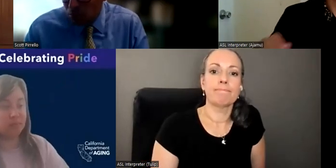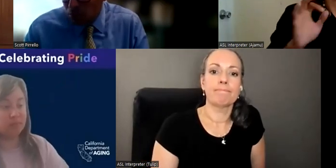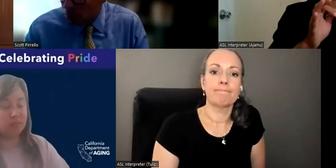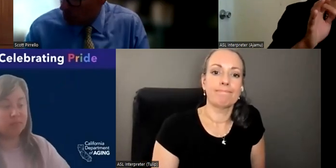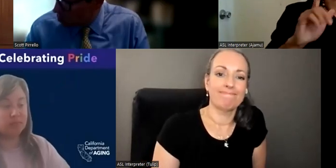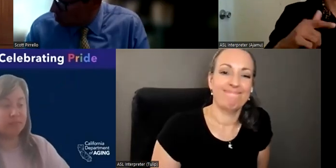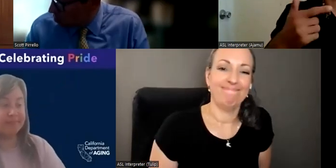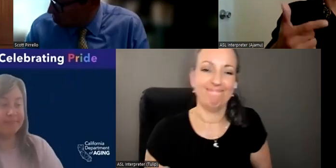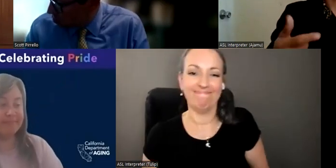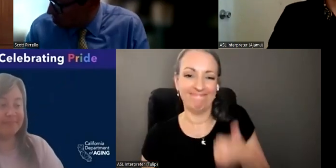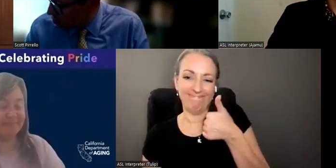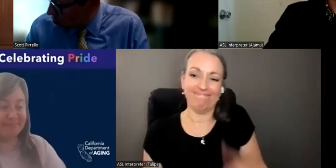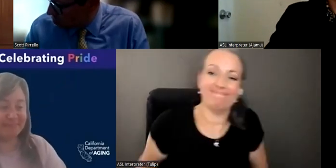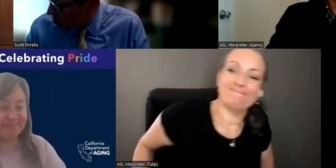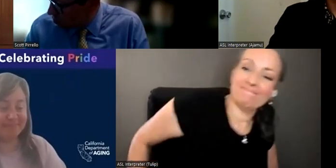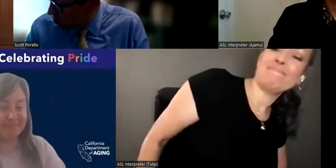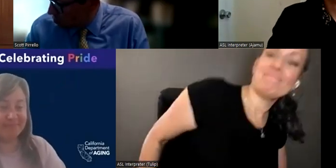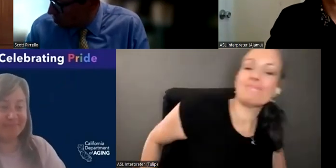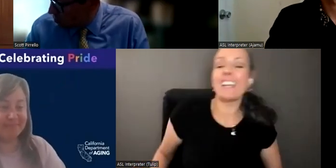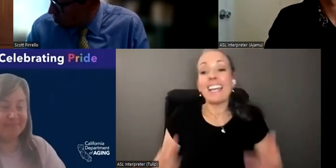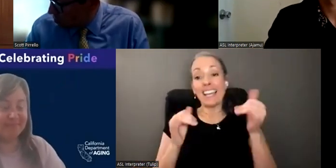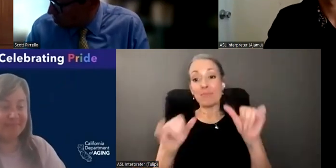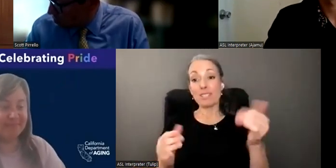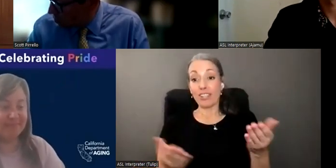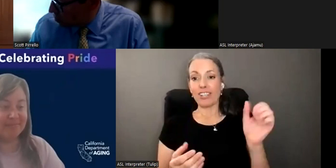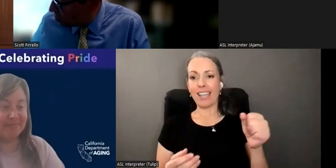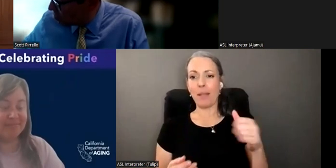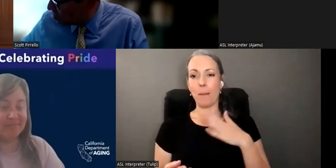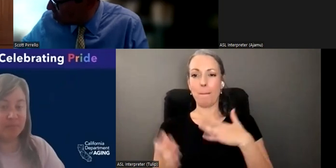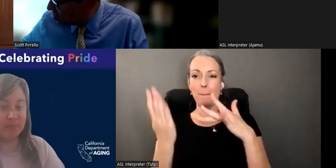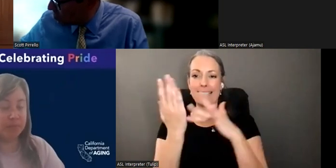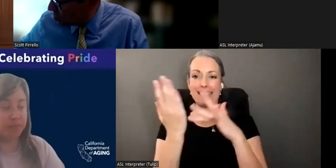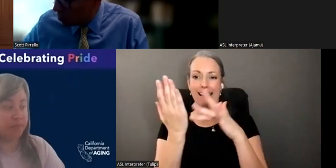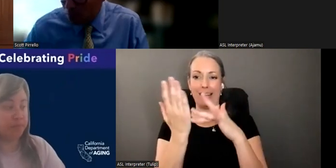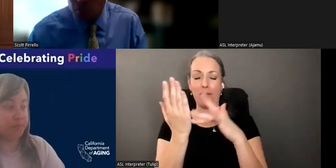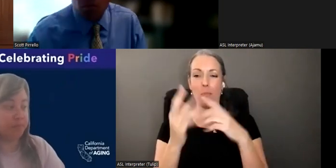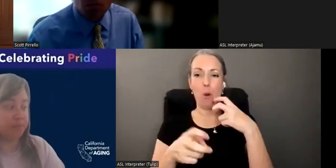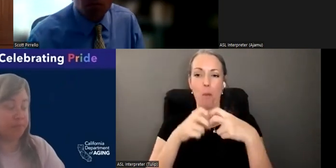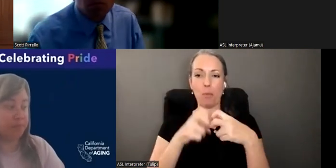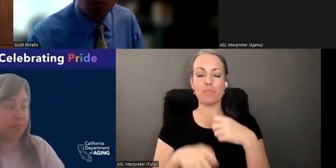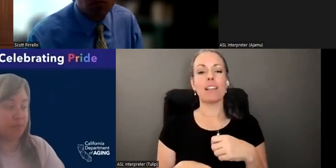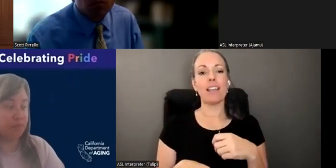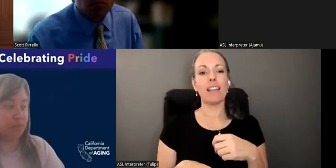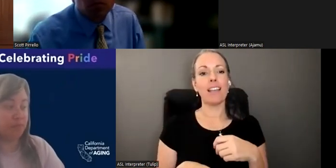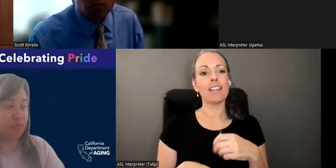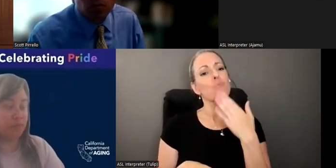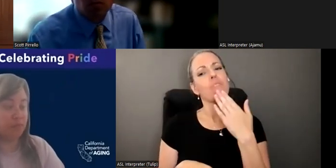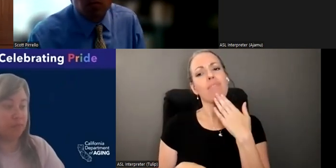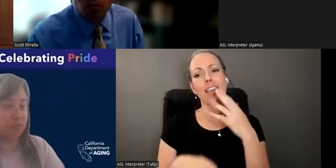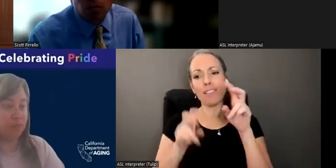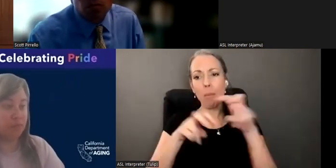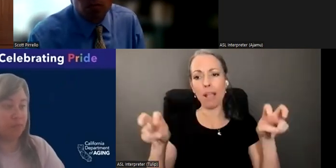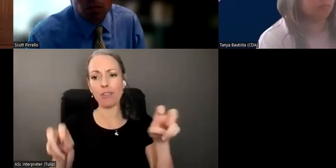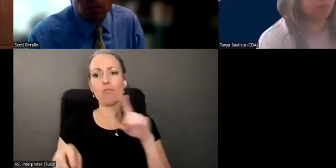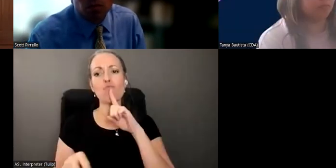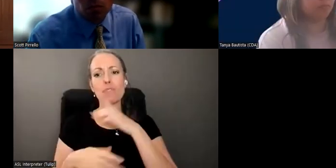Yeah, I'm, I'm still here. I'm sorry. I having some technical difficulties, but I just wanted to thank, um, the panel. I really appreciate,